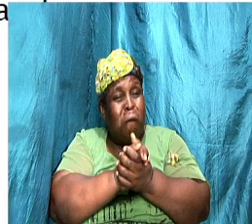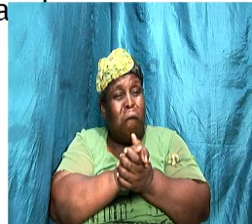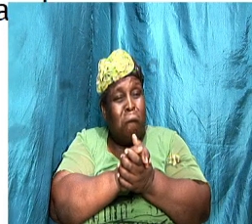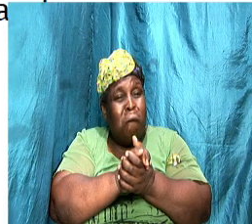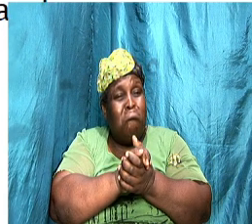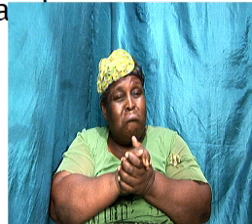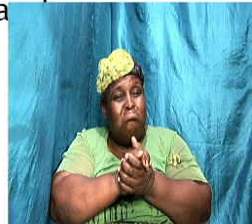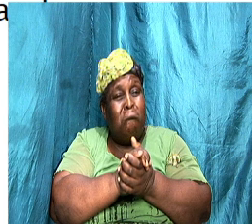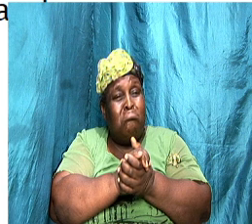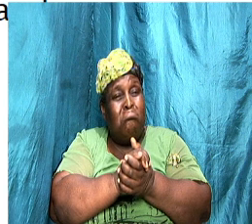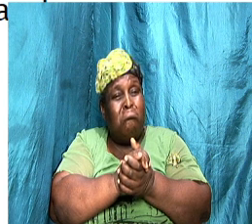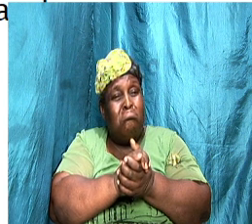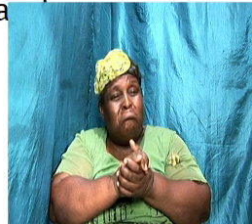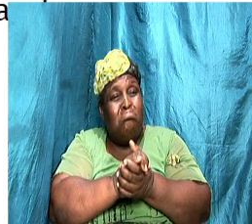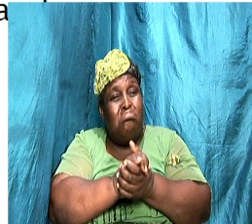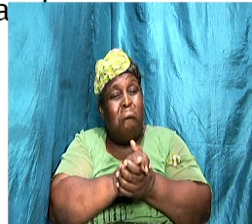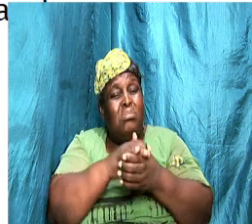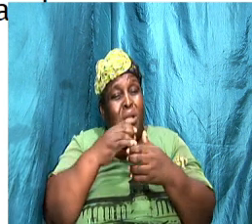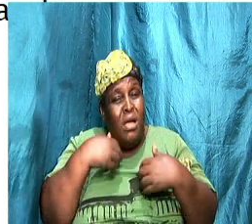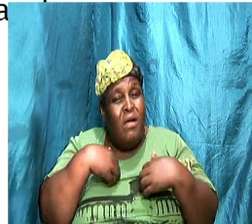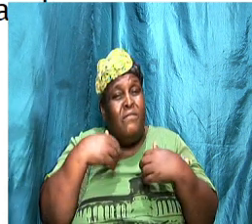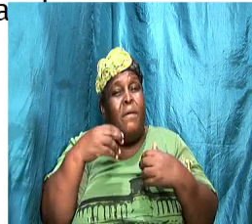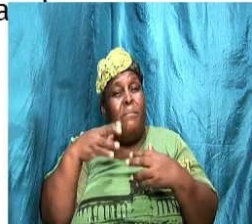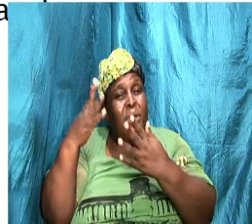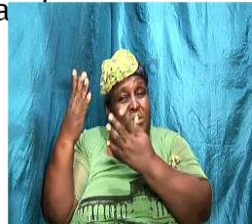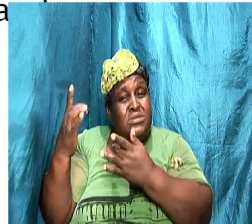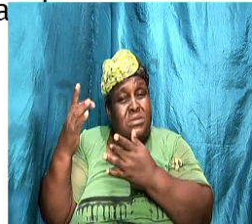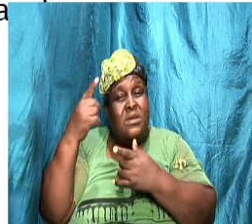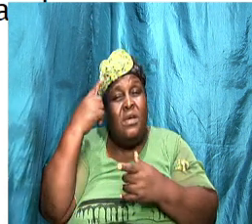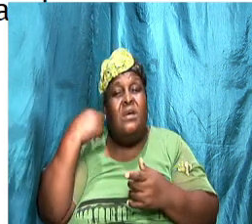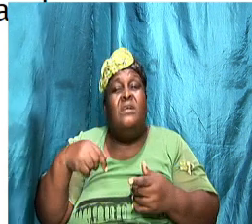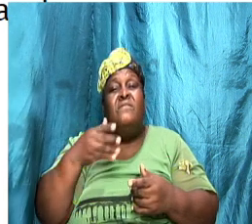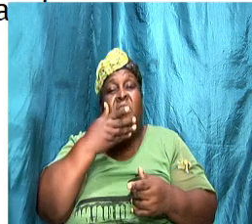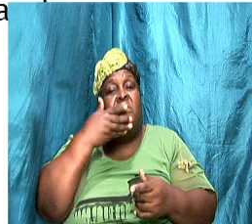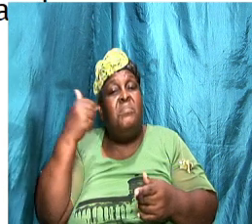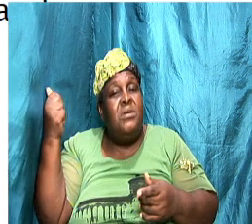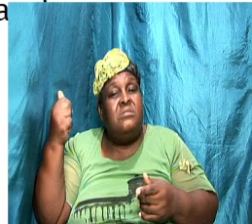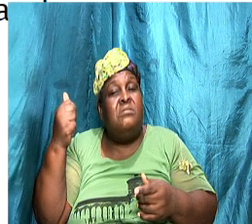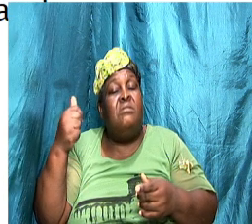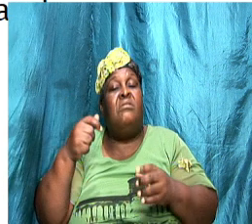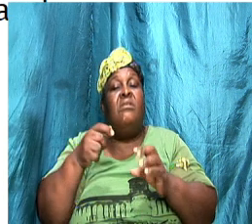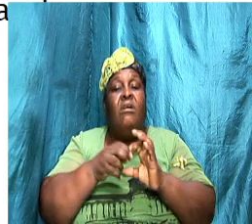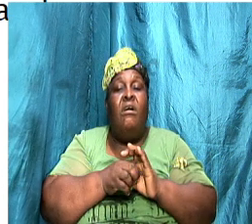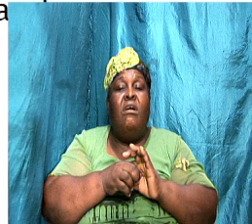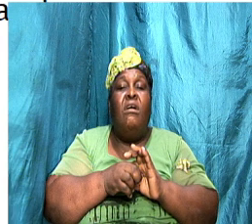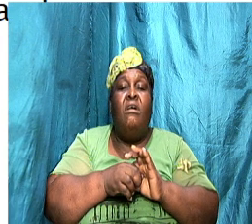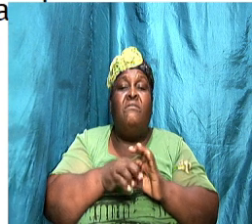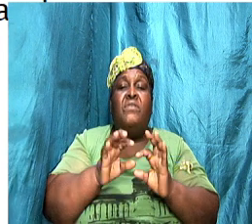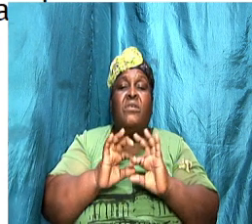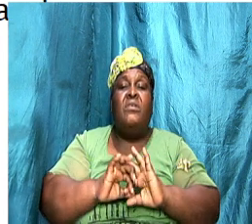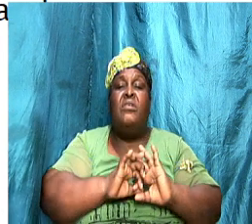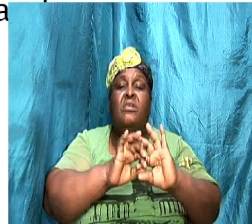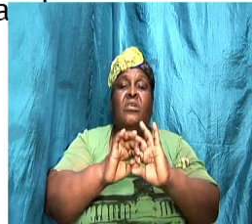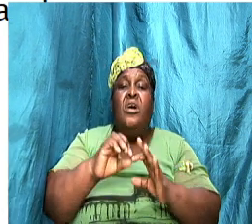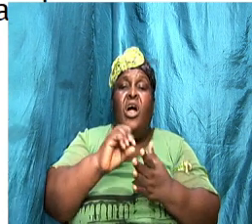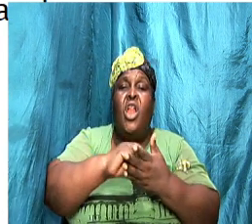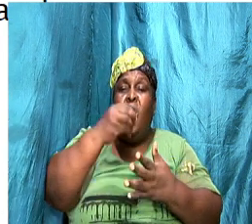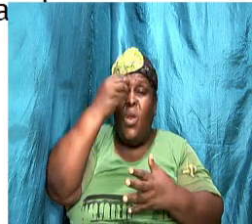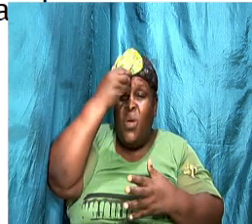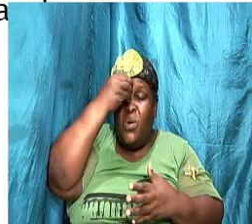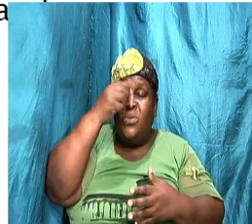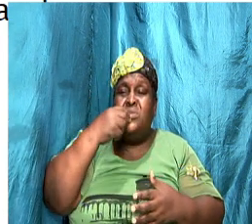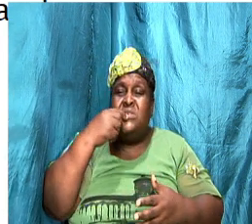also have mercy and say look here it's for the betterment of the relationship learn to say I am sorry men you